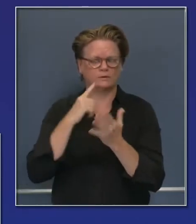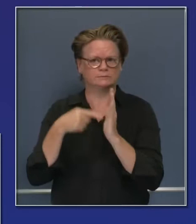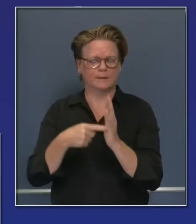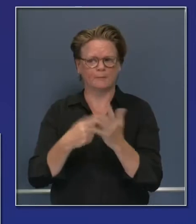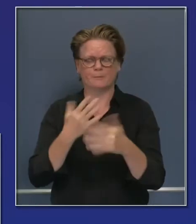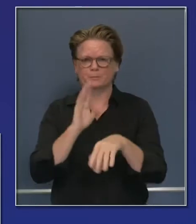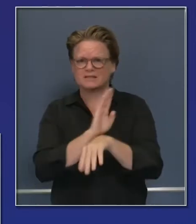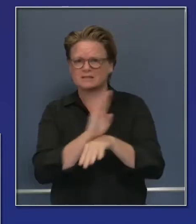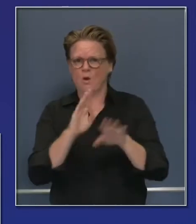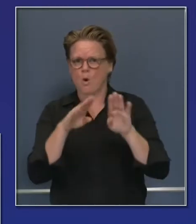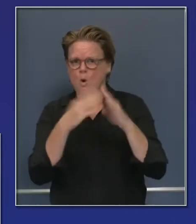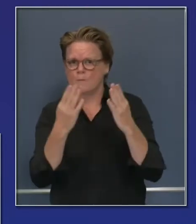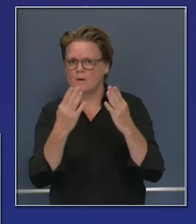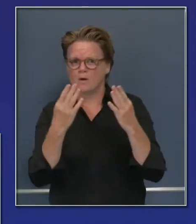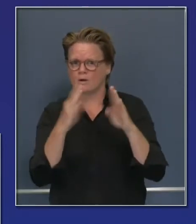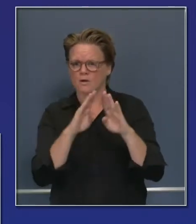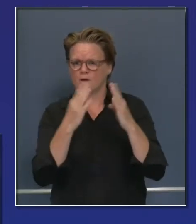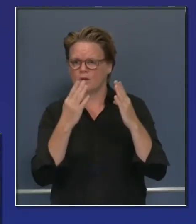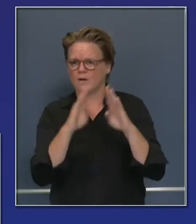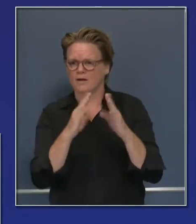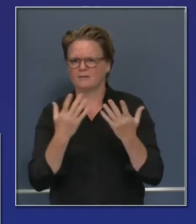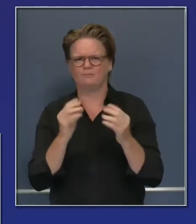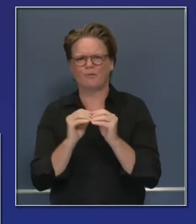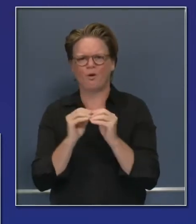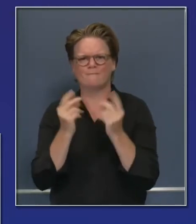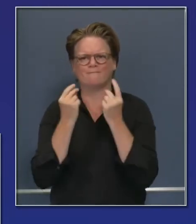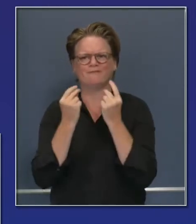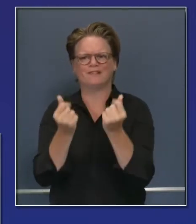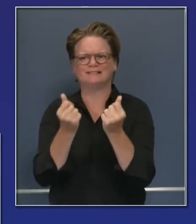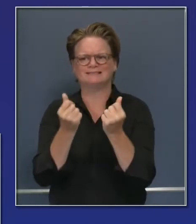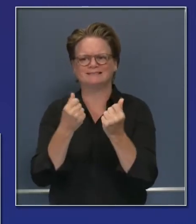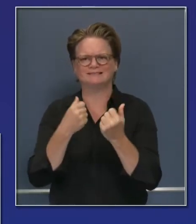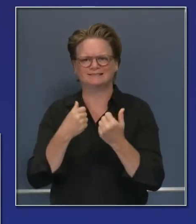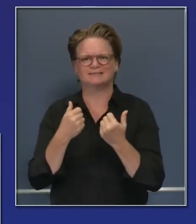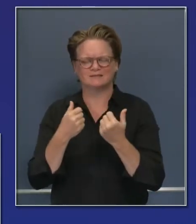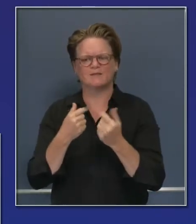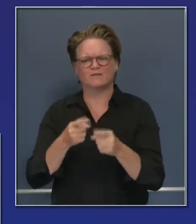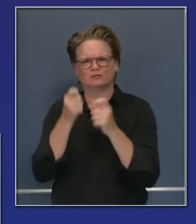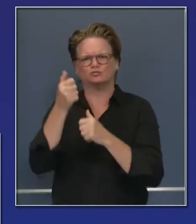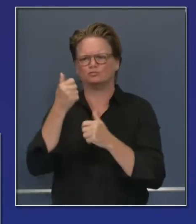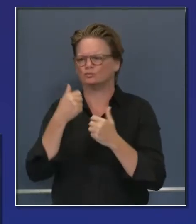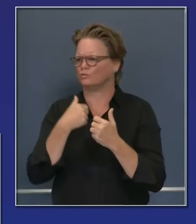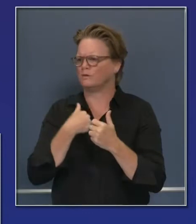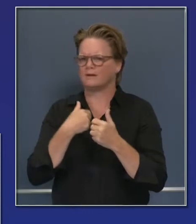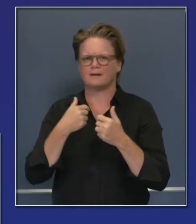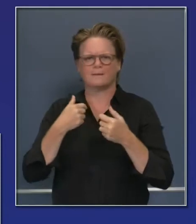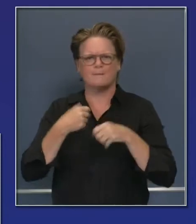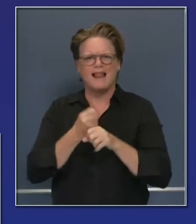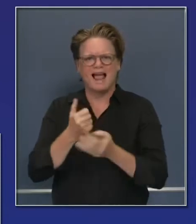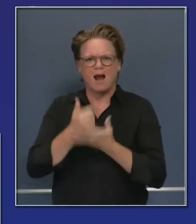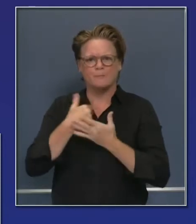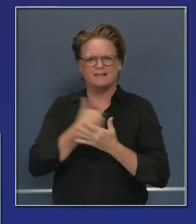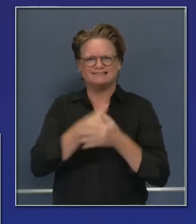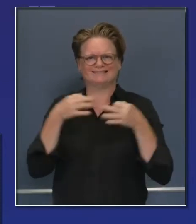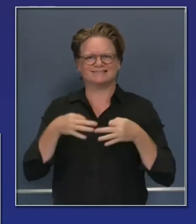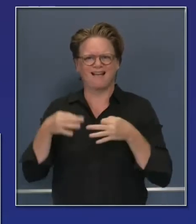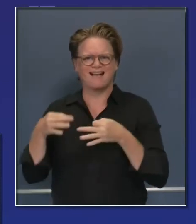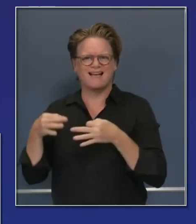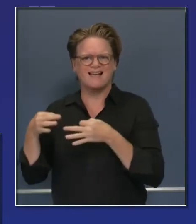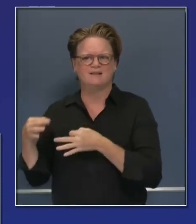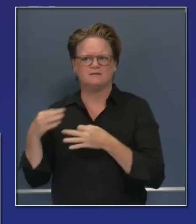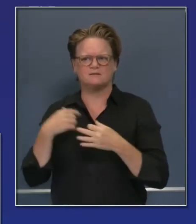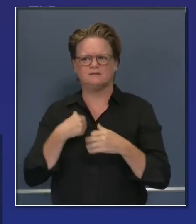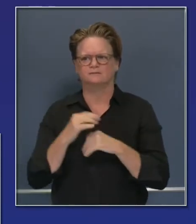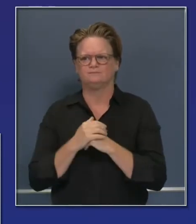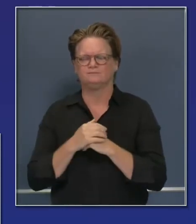effective and efficient manner, in a more sustainable manner. And by the way, we'll be putting out those guidelines Friday in